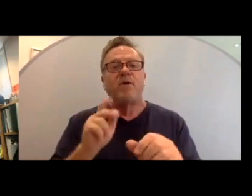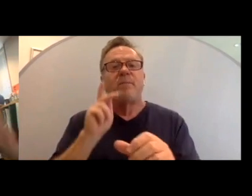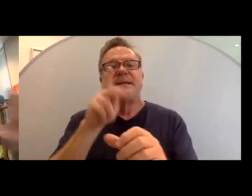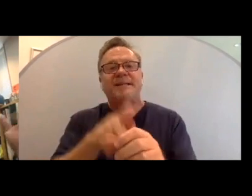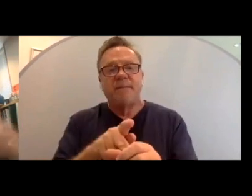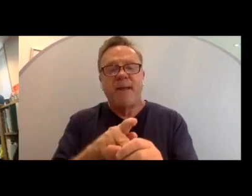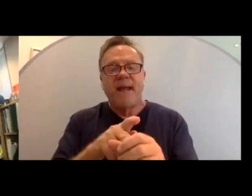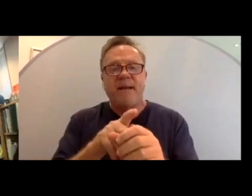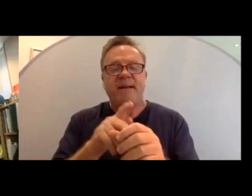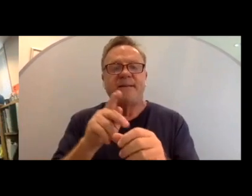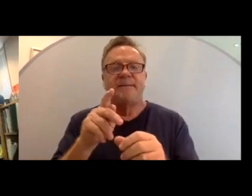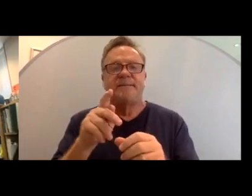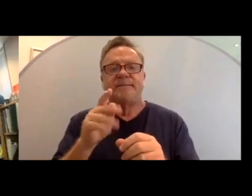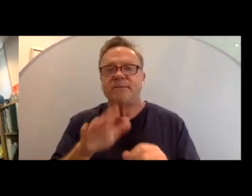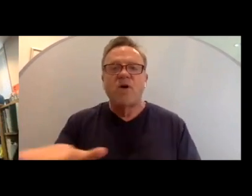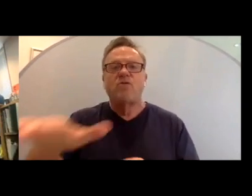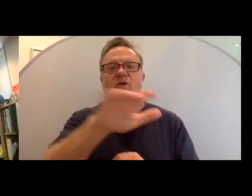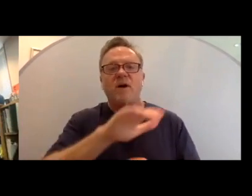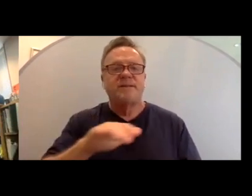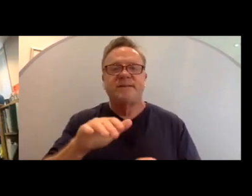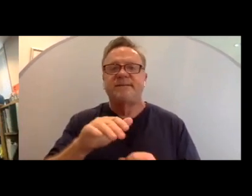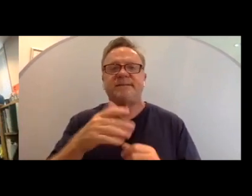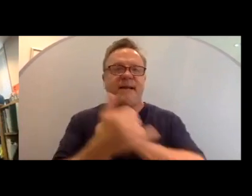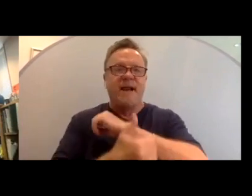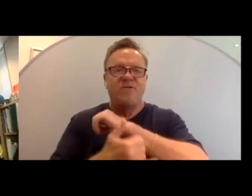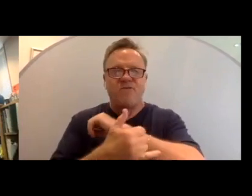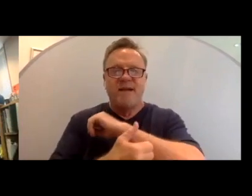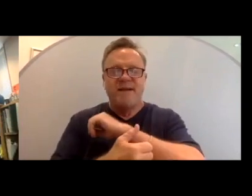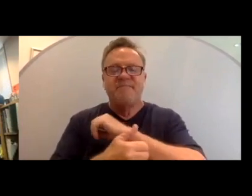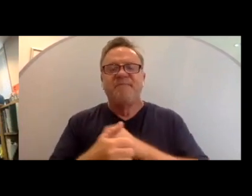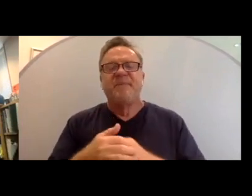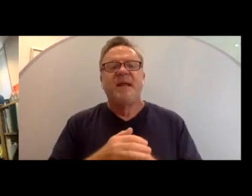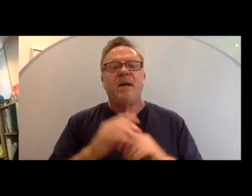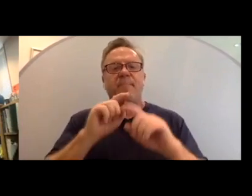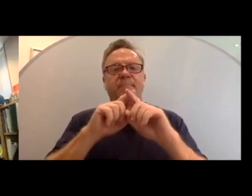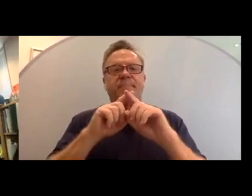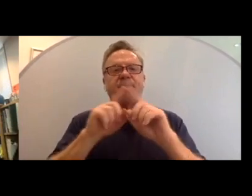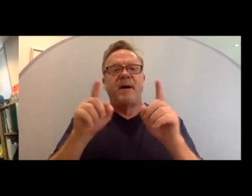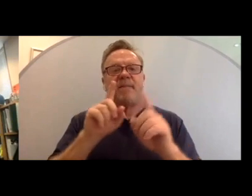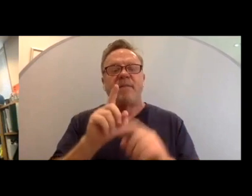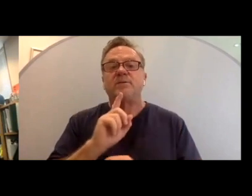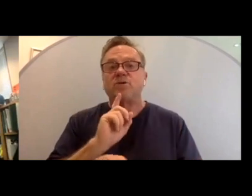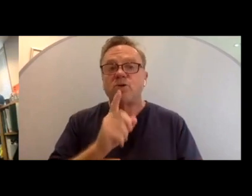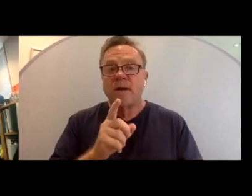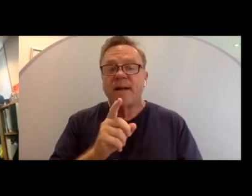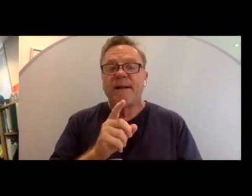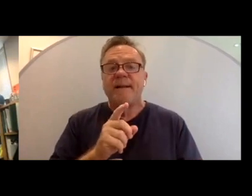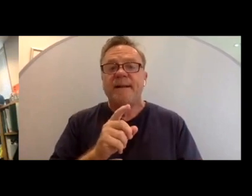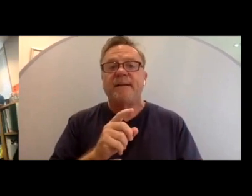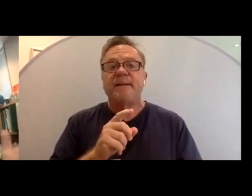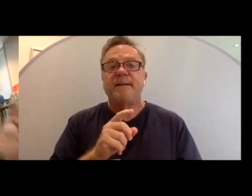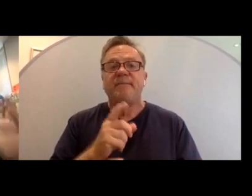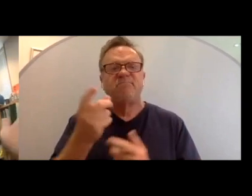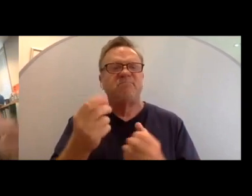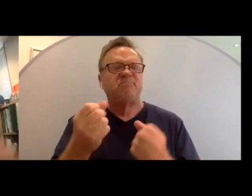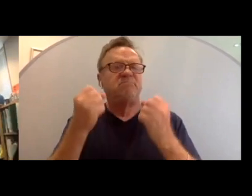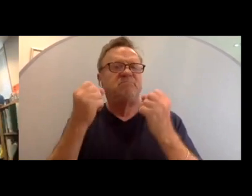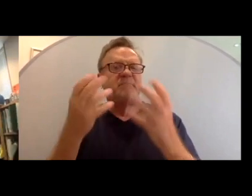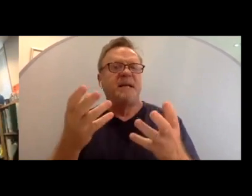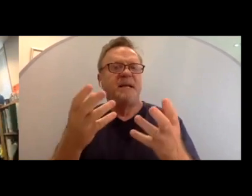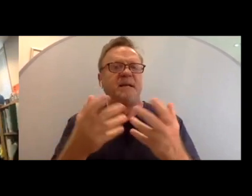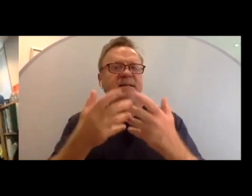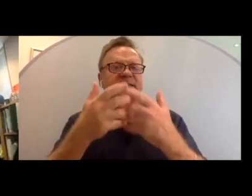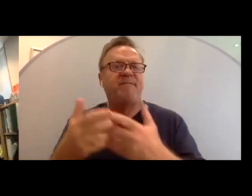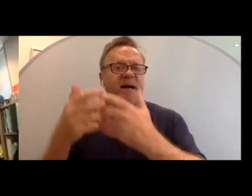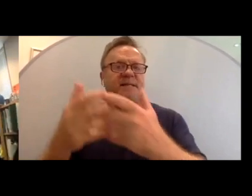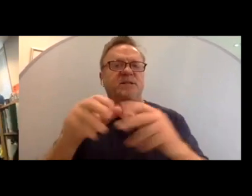across the miles. But there are certainly a number of devices